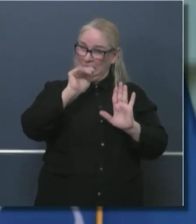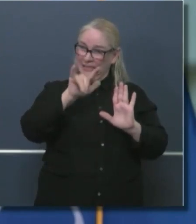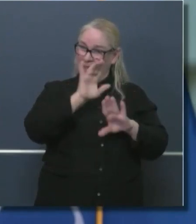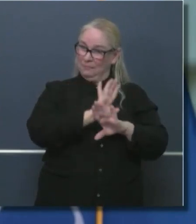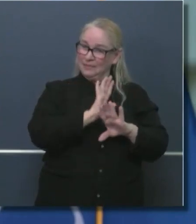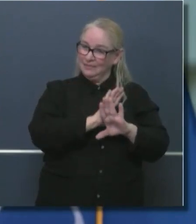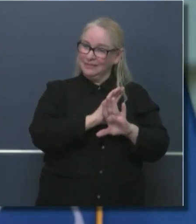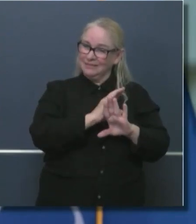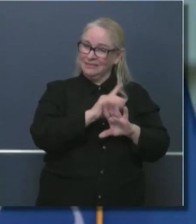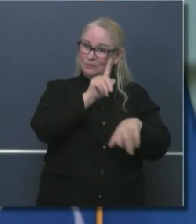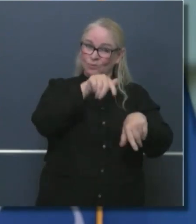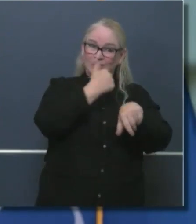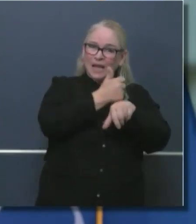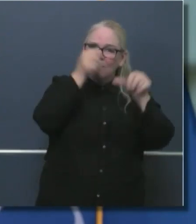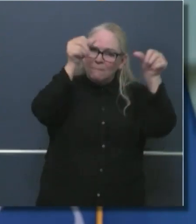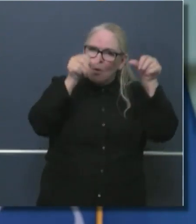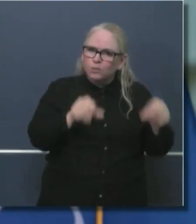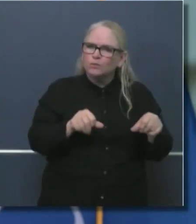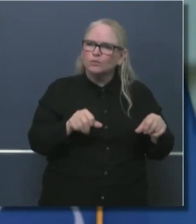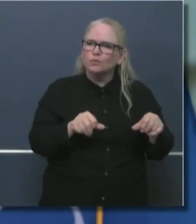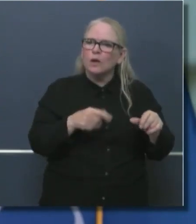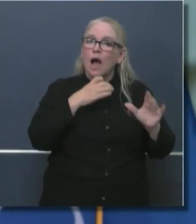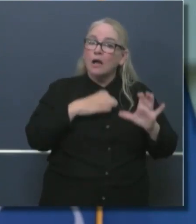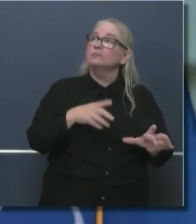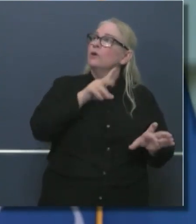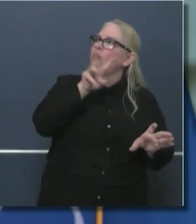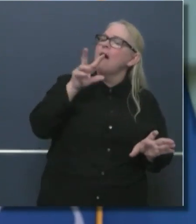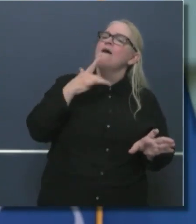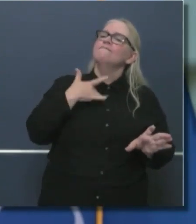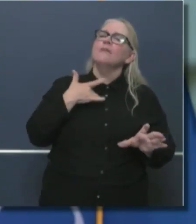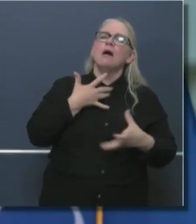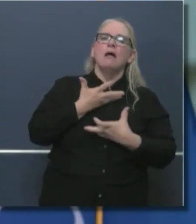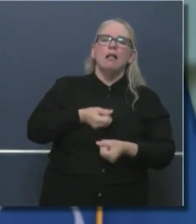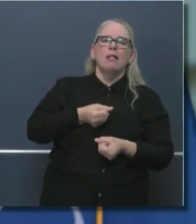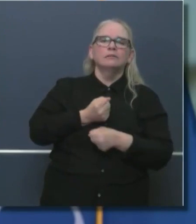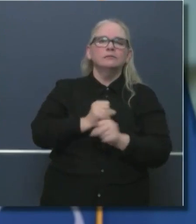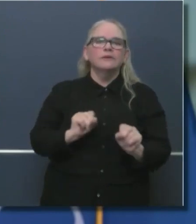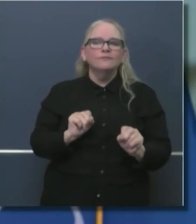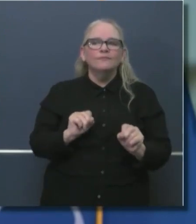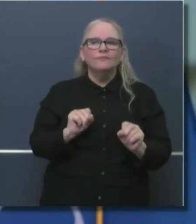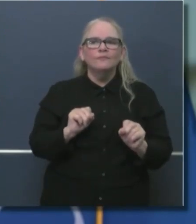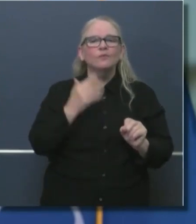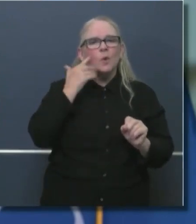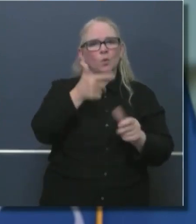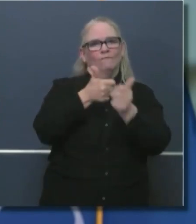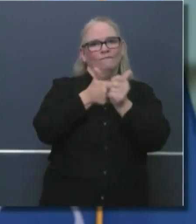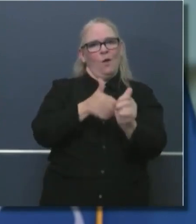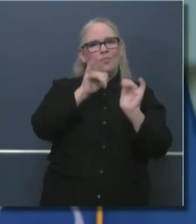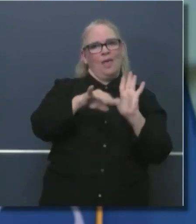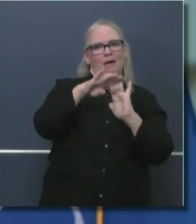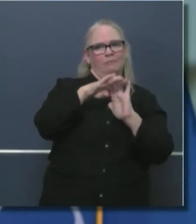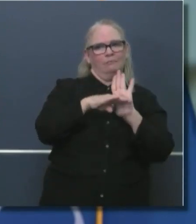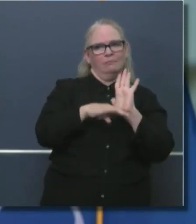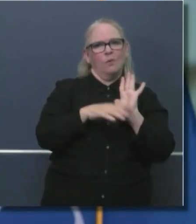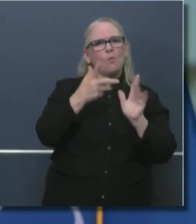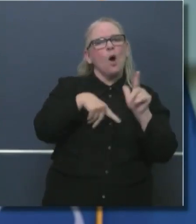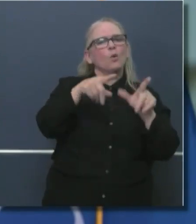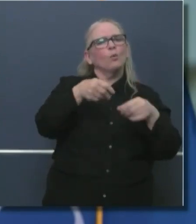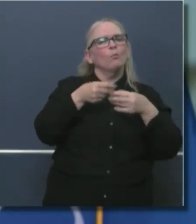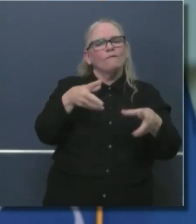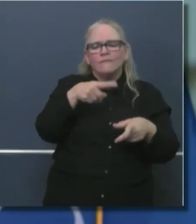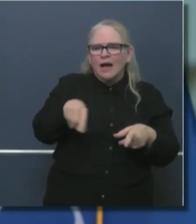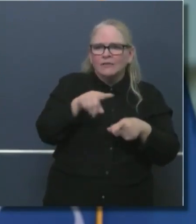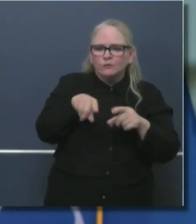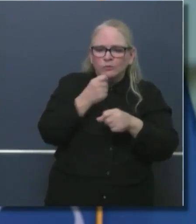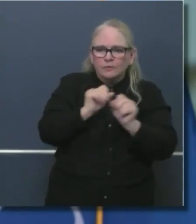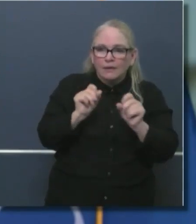as a customer, you feel a lot more confident why these things are being done, that they are being done, and sanitation and all these other